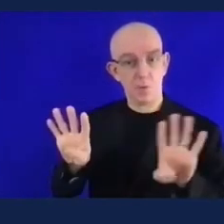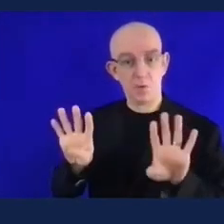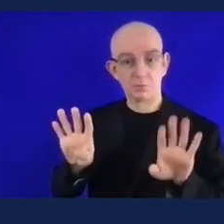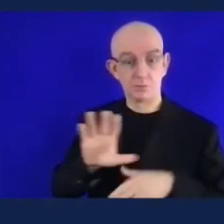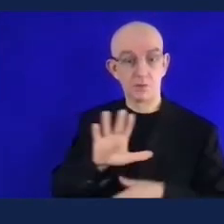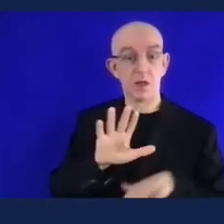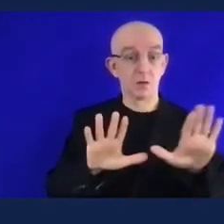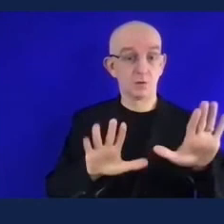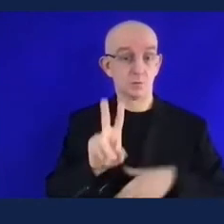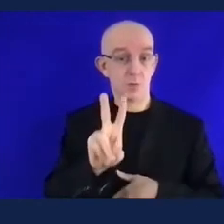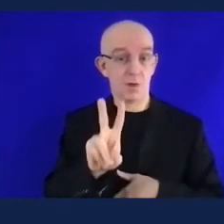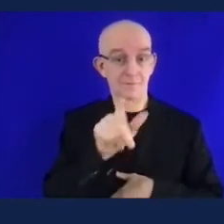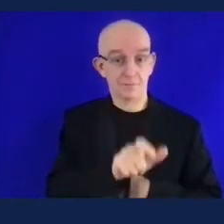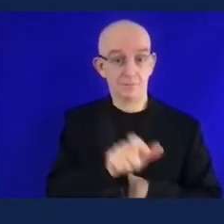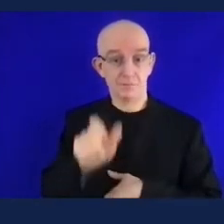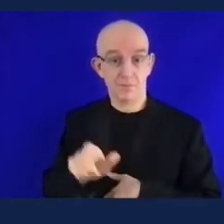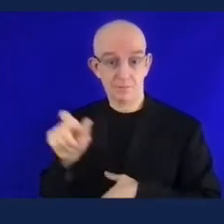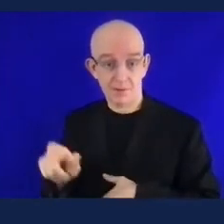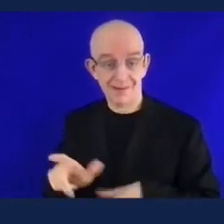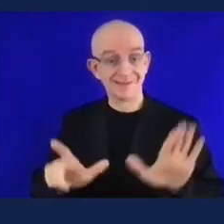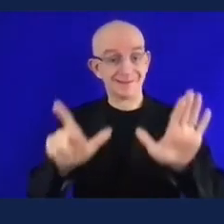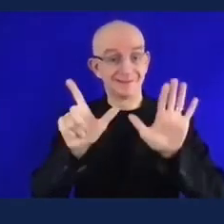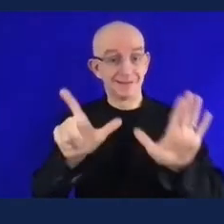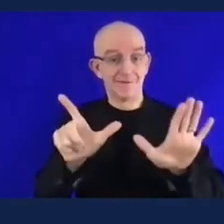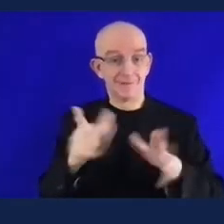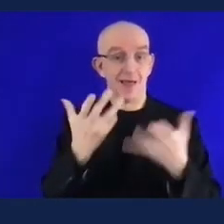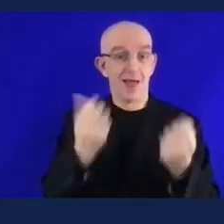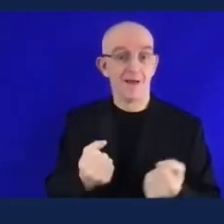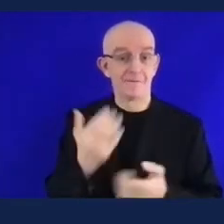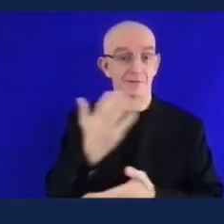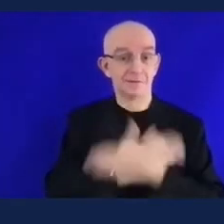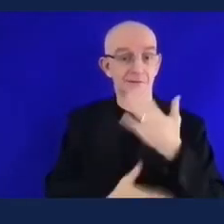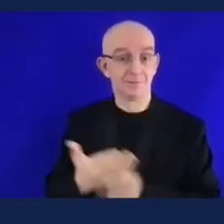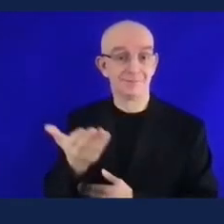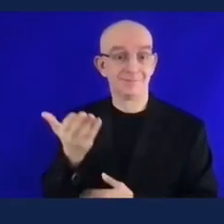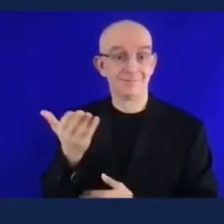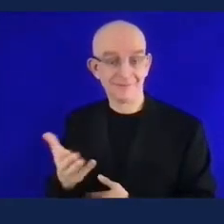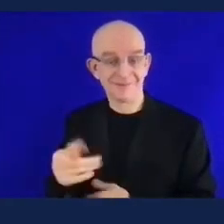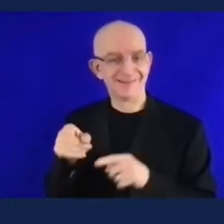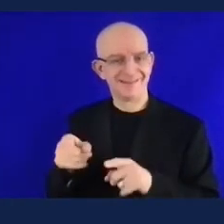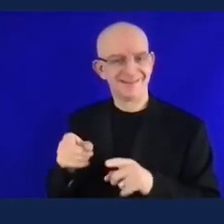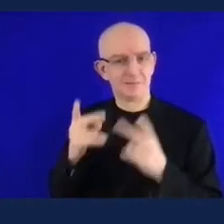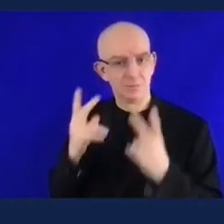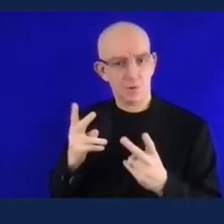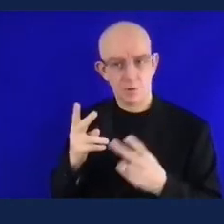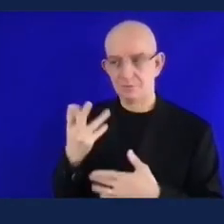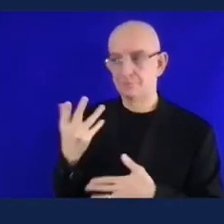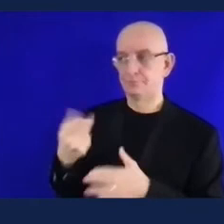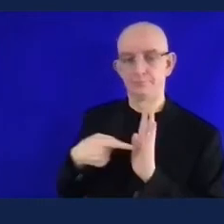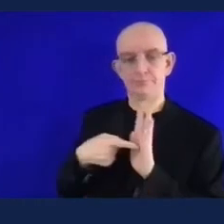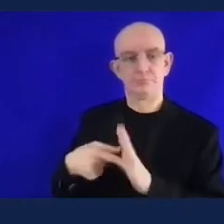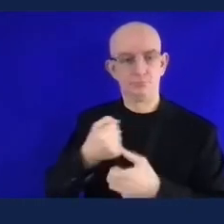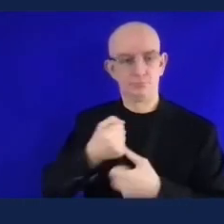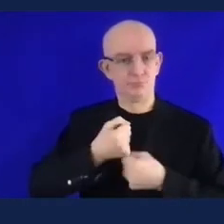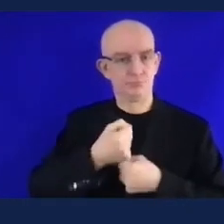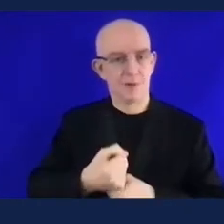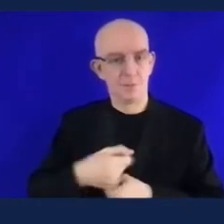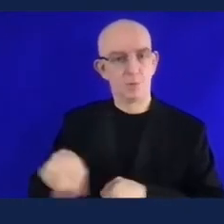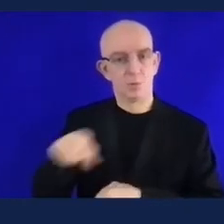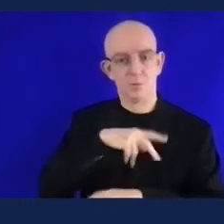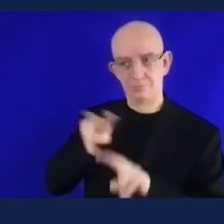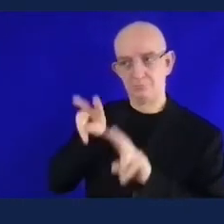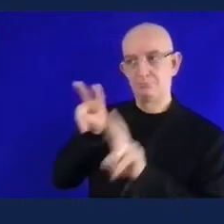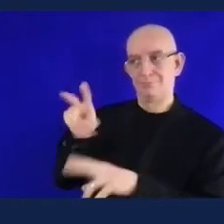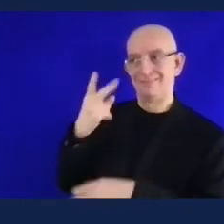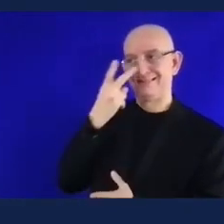today thank you so much for your contribution i think the key message here today was let's collaborate let's make it